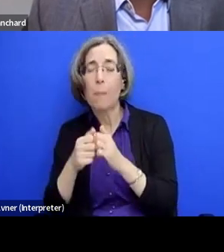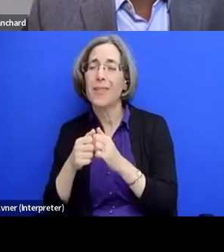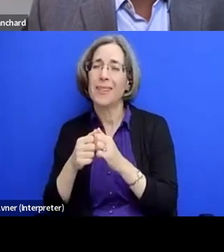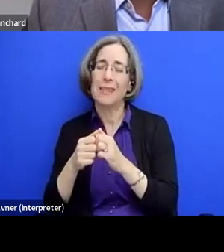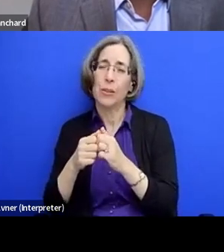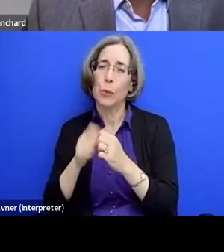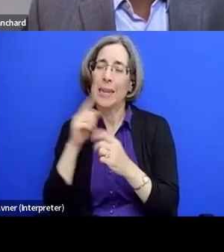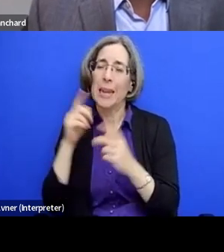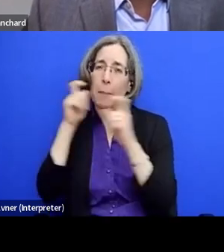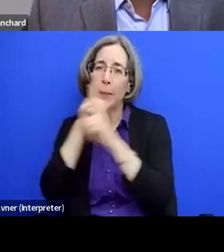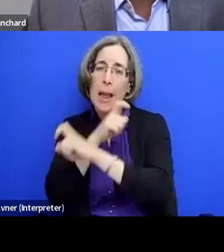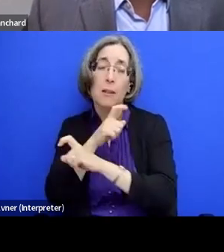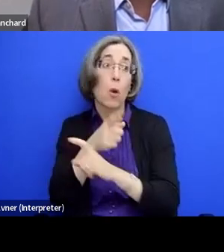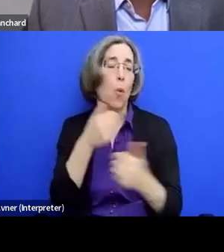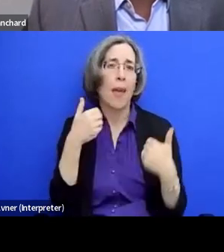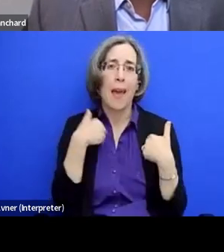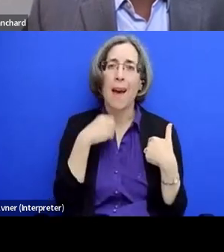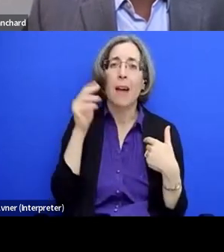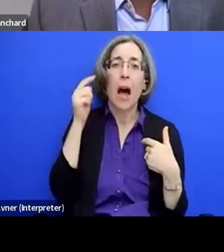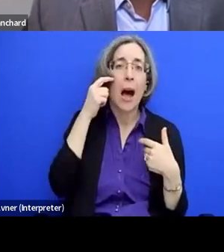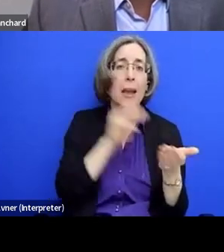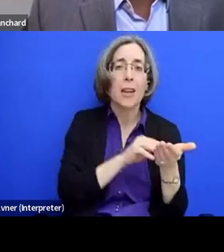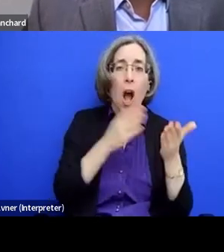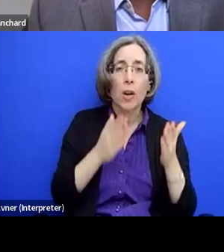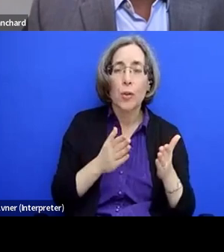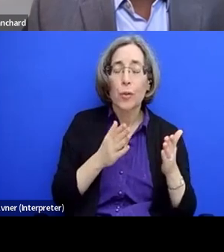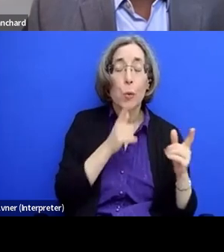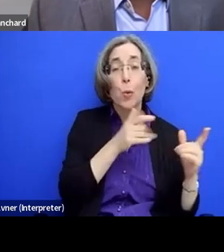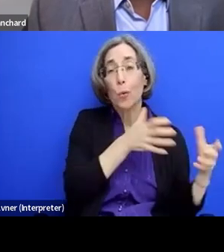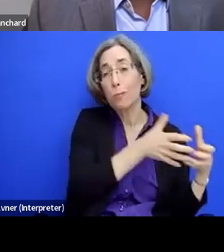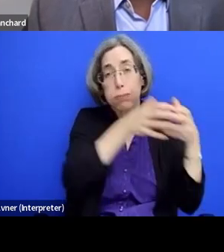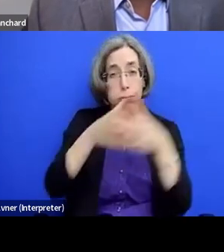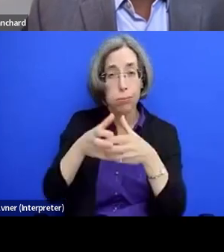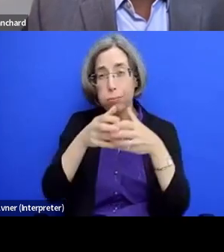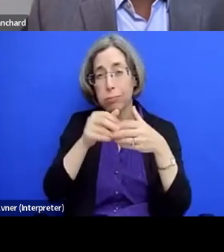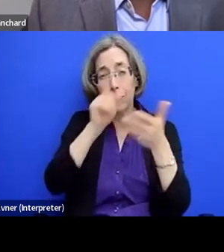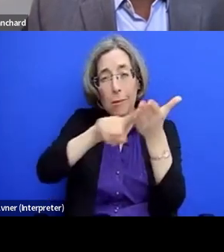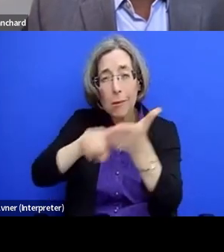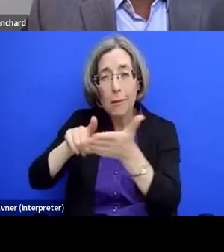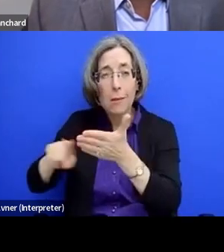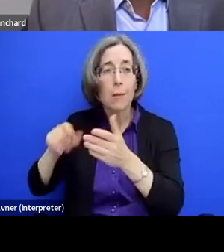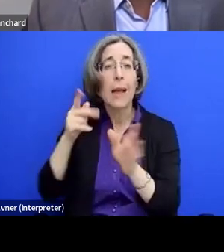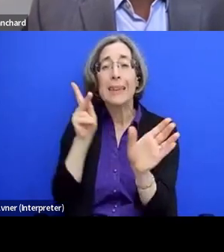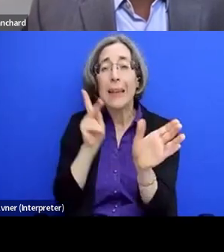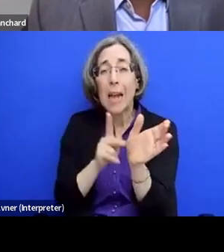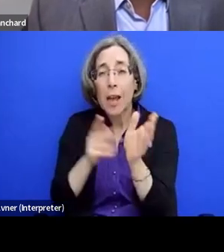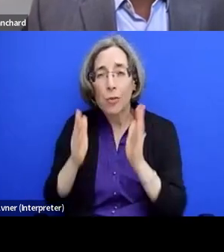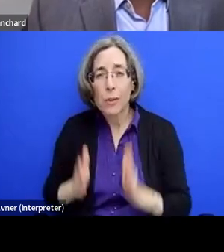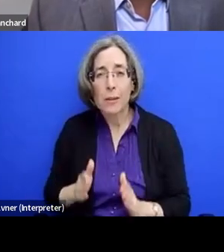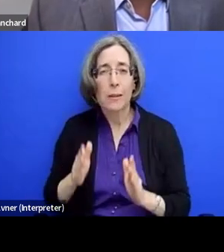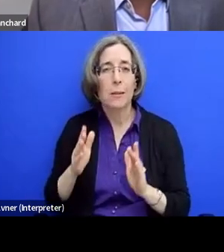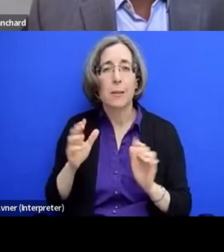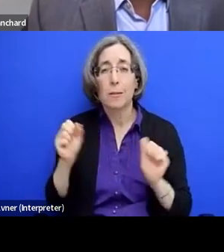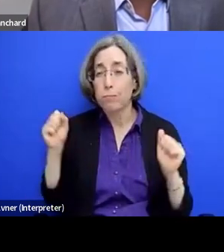caravans of ophthalmologists that come, um, and teams of psychiatrists. Um, so,